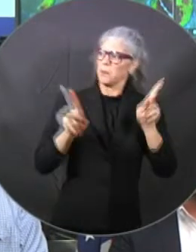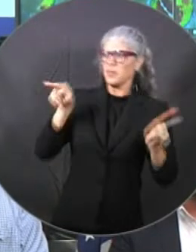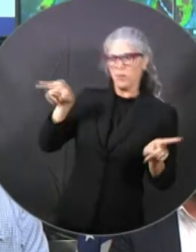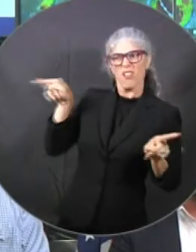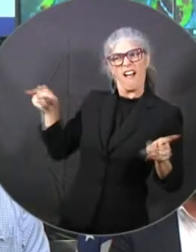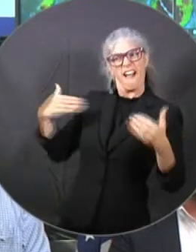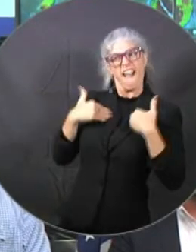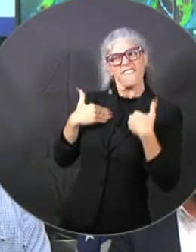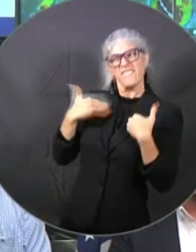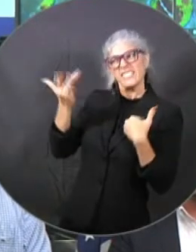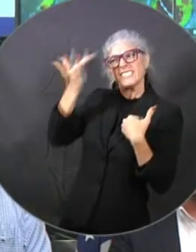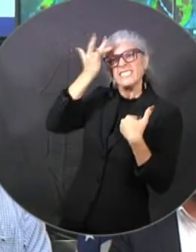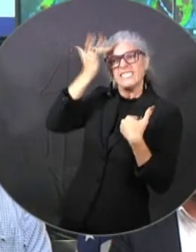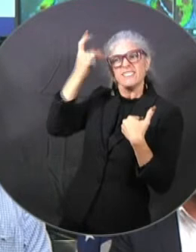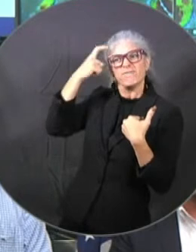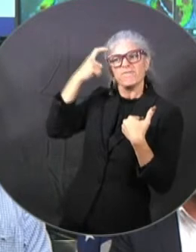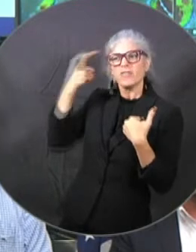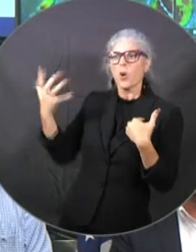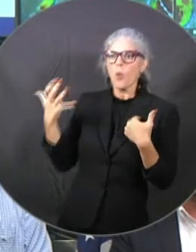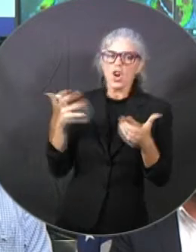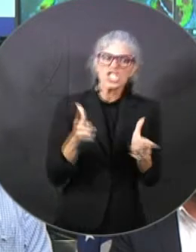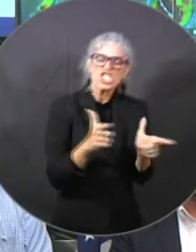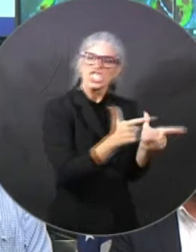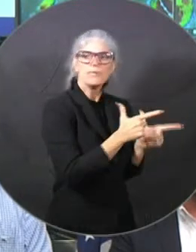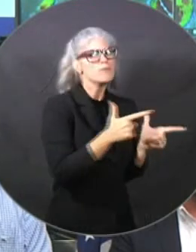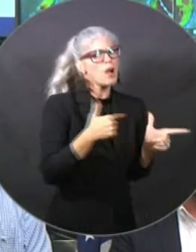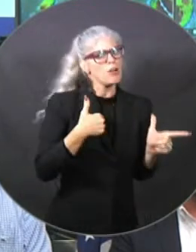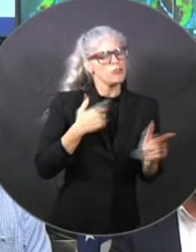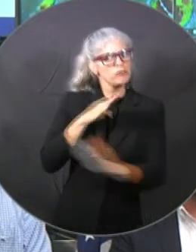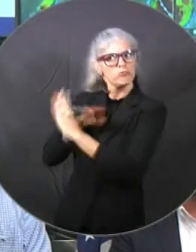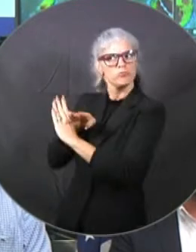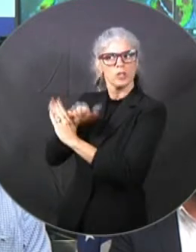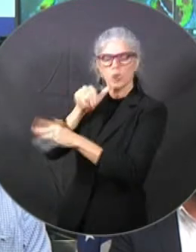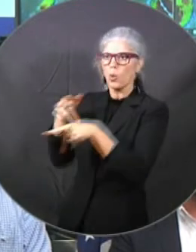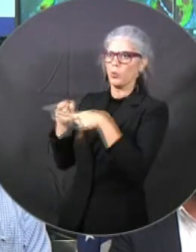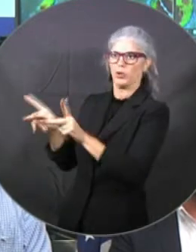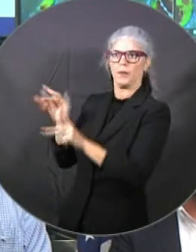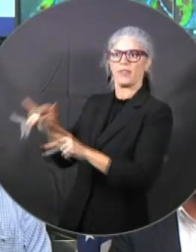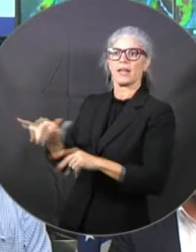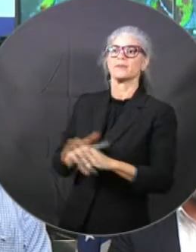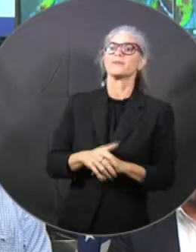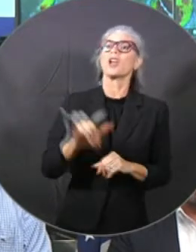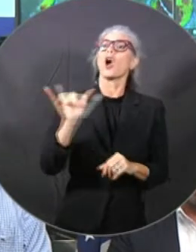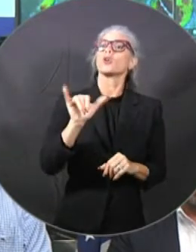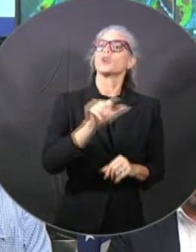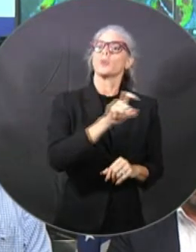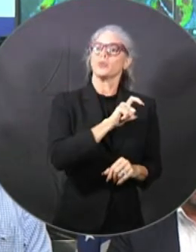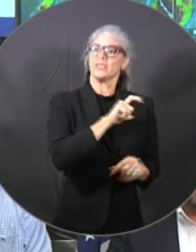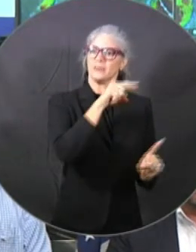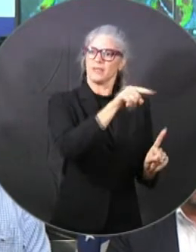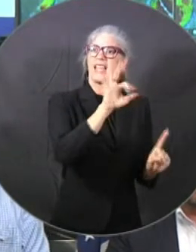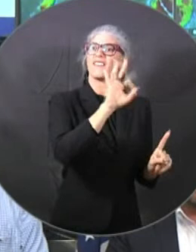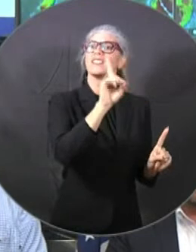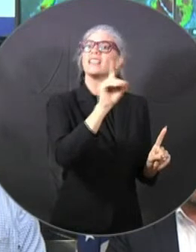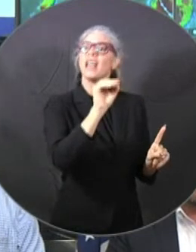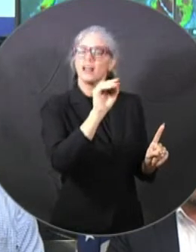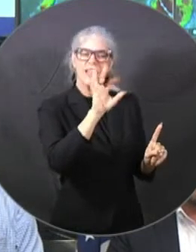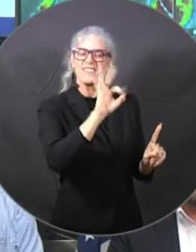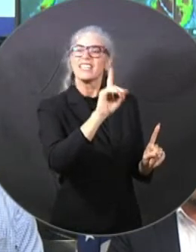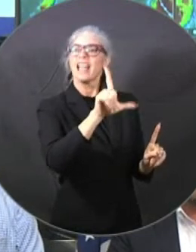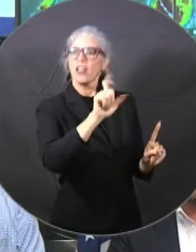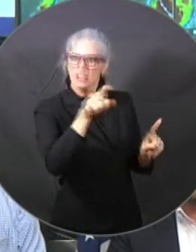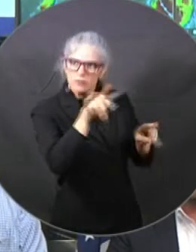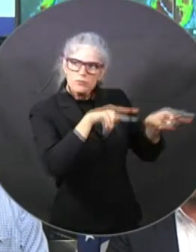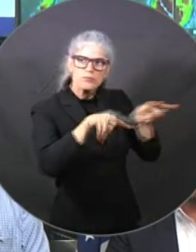also have FDLE on site today evaluating security on campus and making recommendations for any additional infrastructure